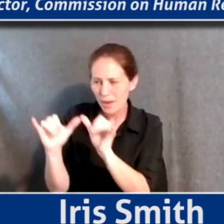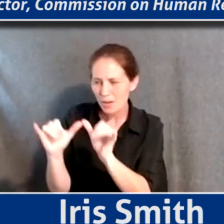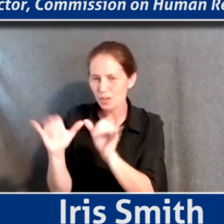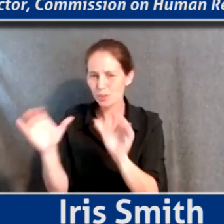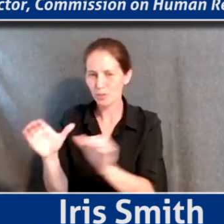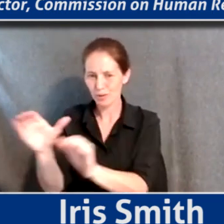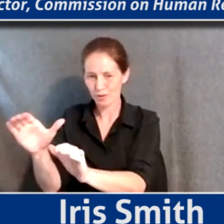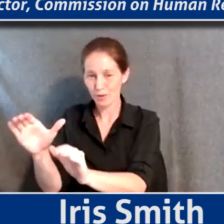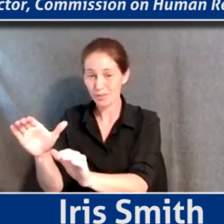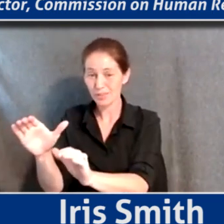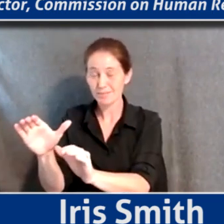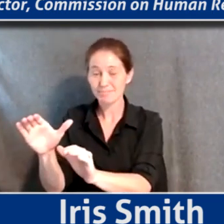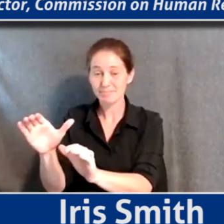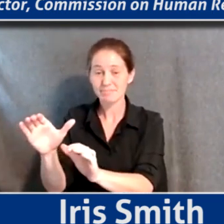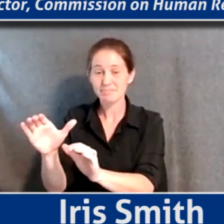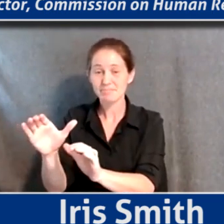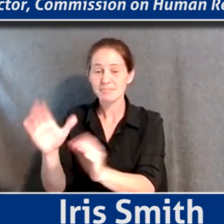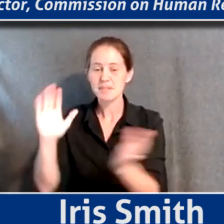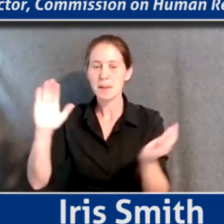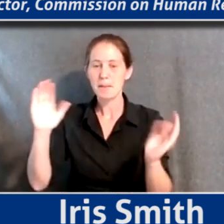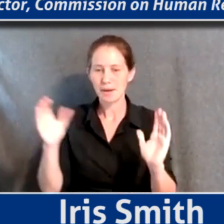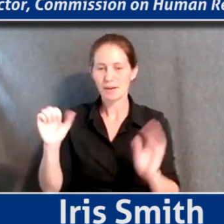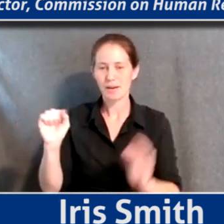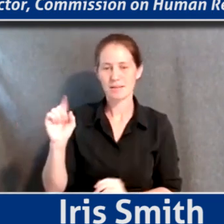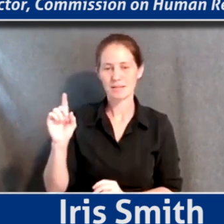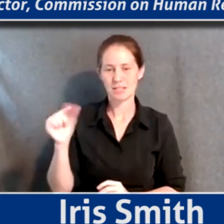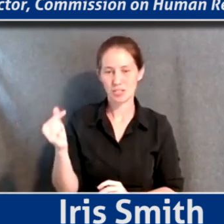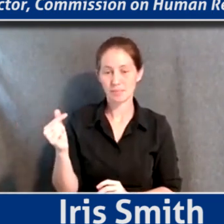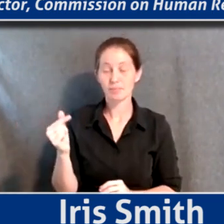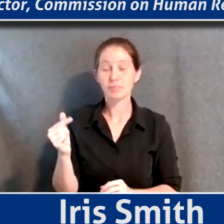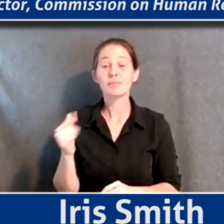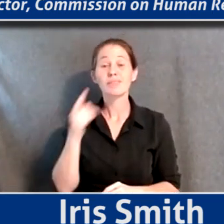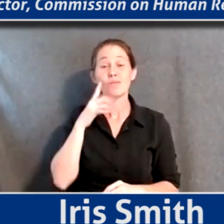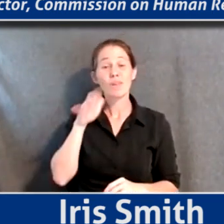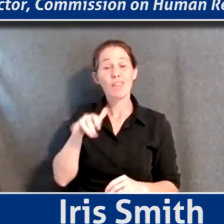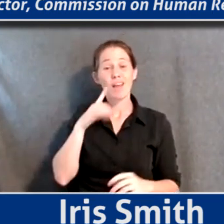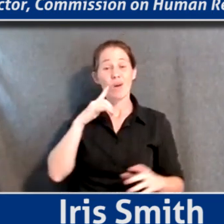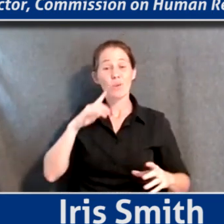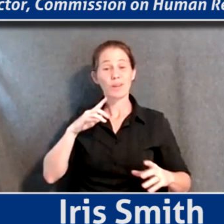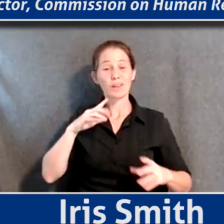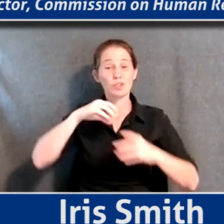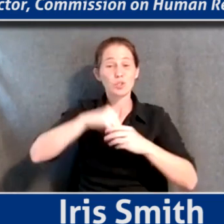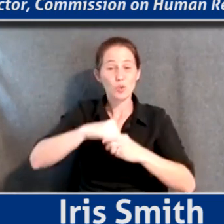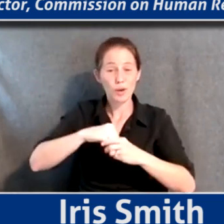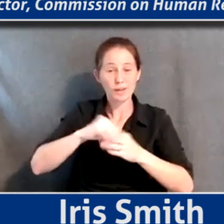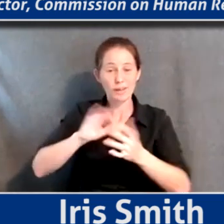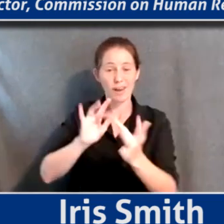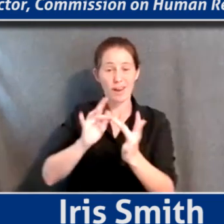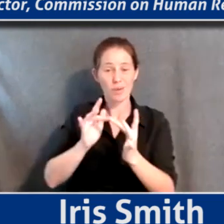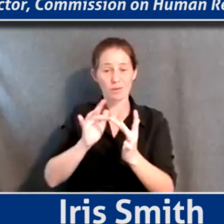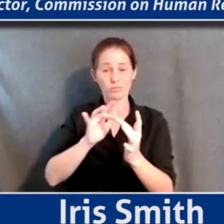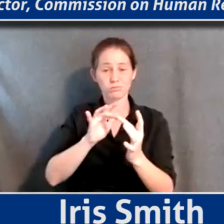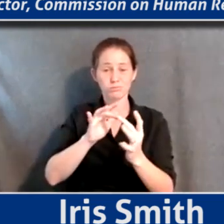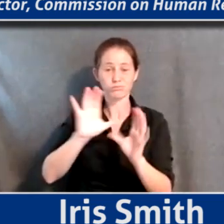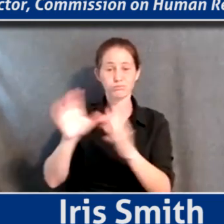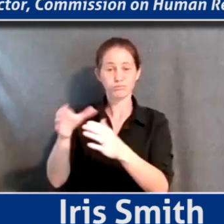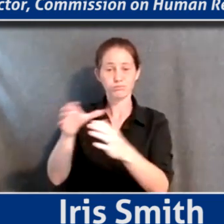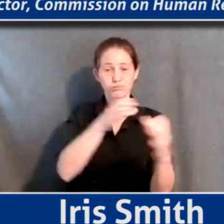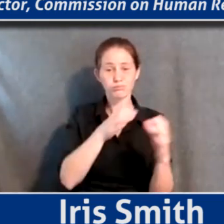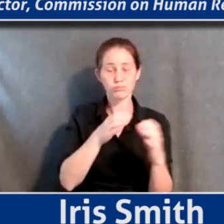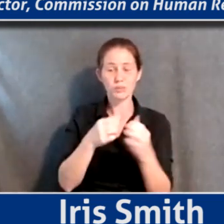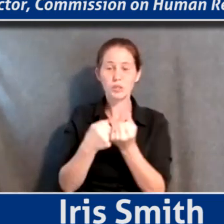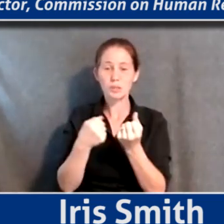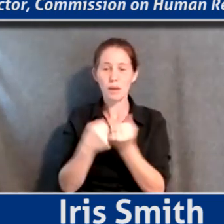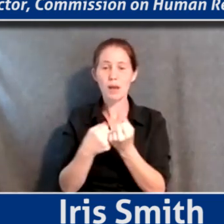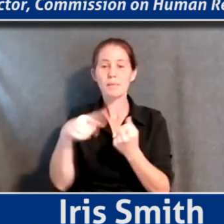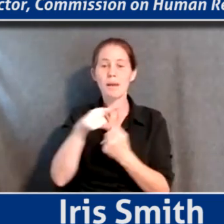against the SDGs. So with that, we joined a network that was sponsored by the Brookings Institution